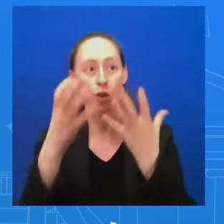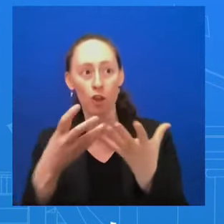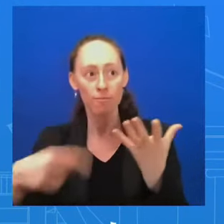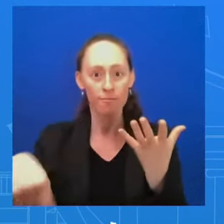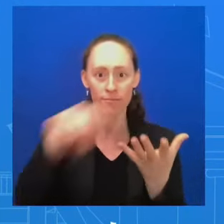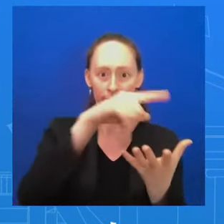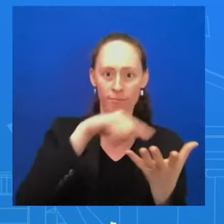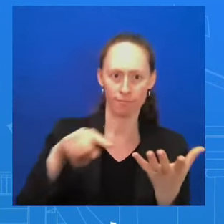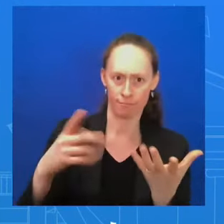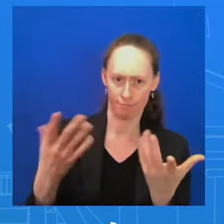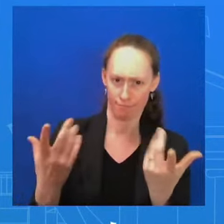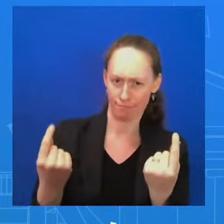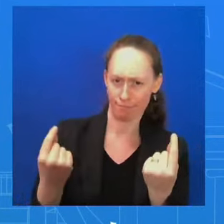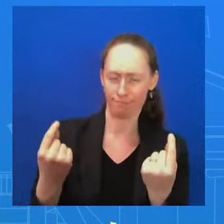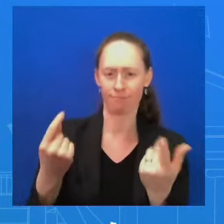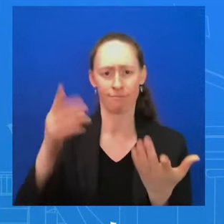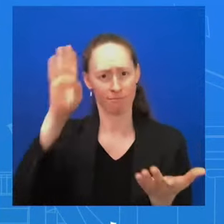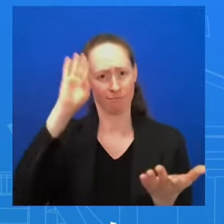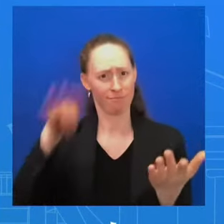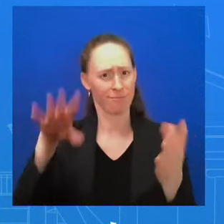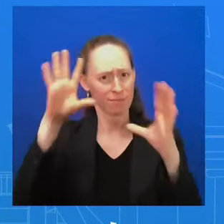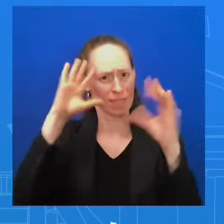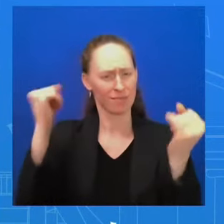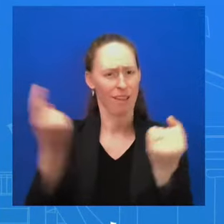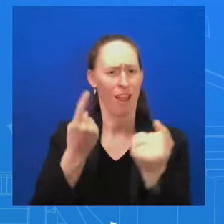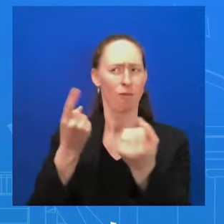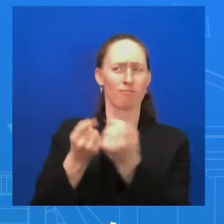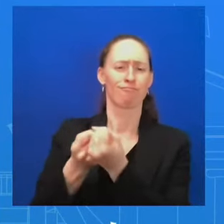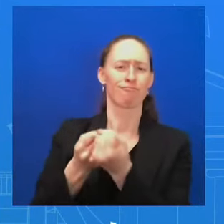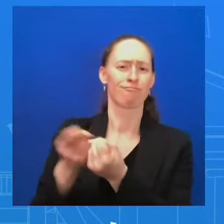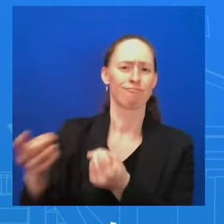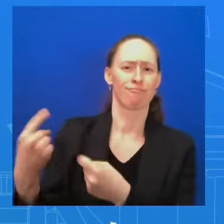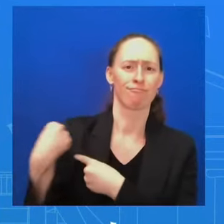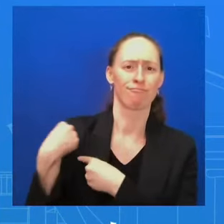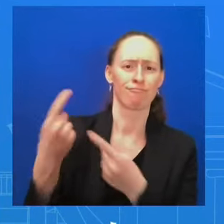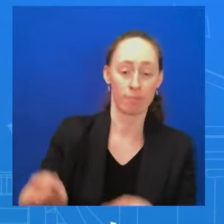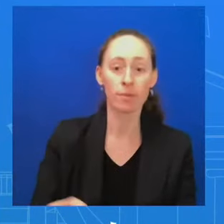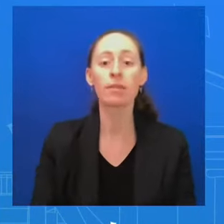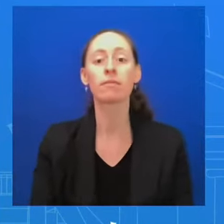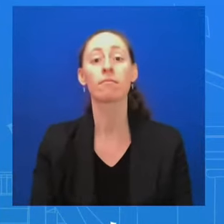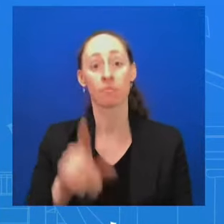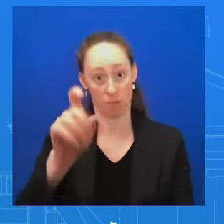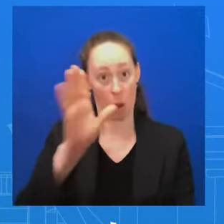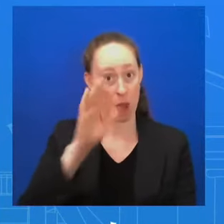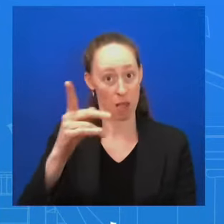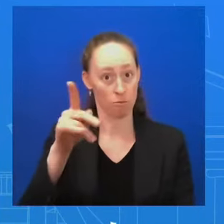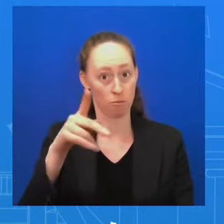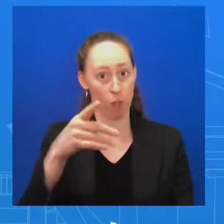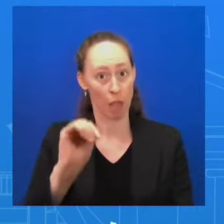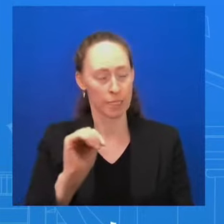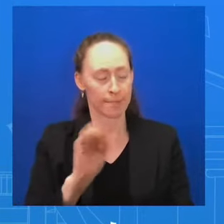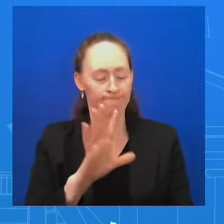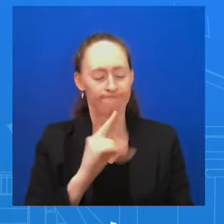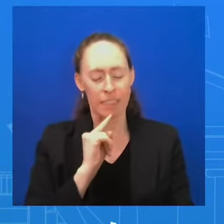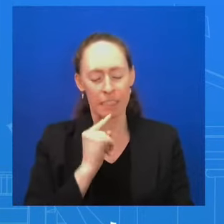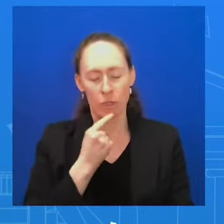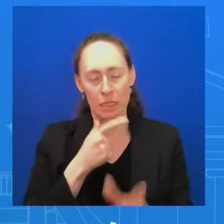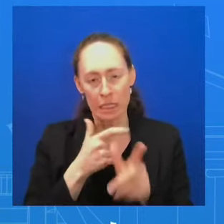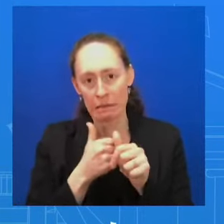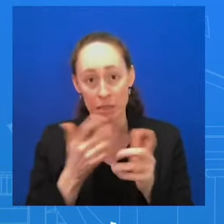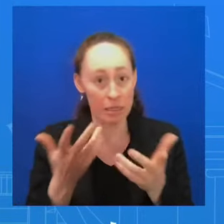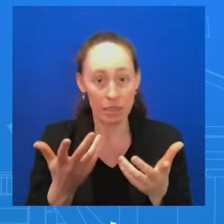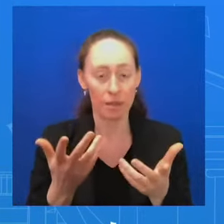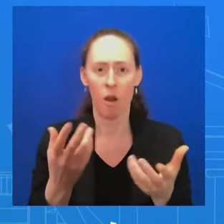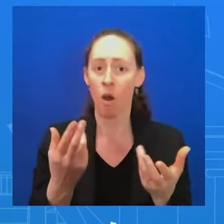about this relationship, do you think the Prime Minister is really listening? It was—I think it was evident in the phone call today. It was